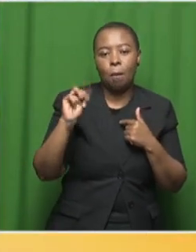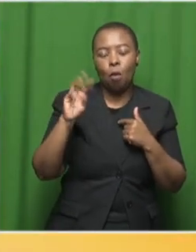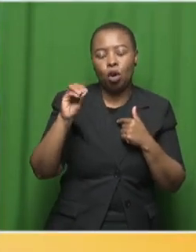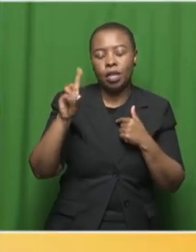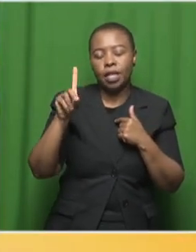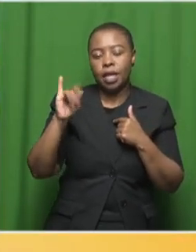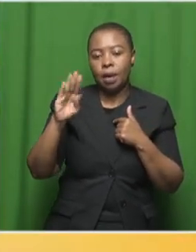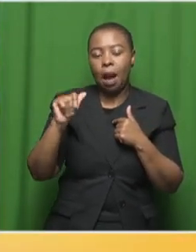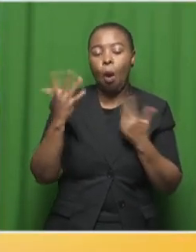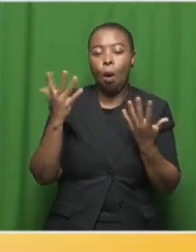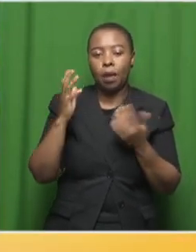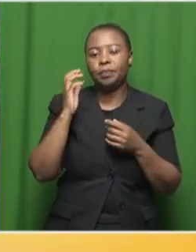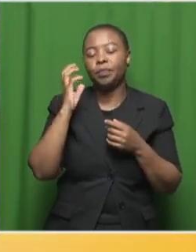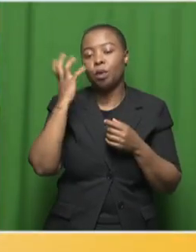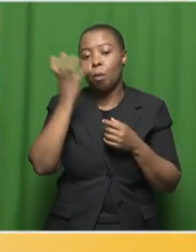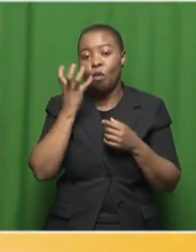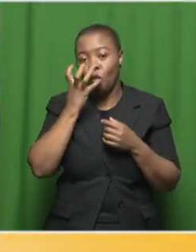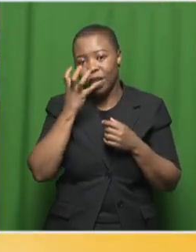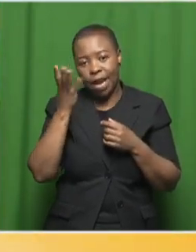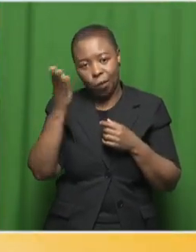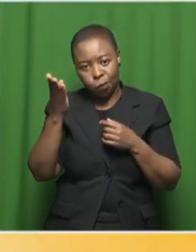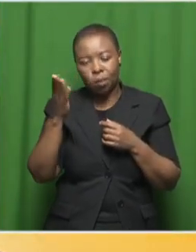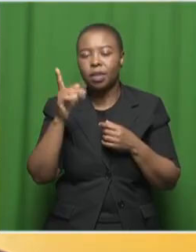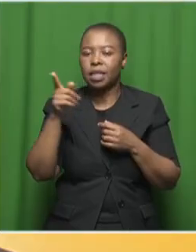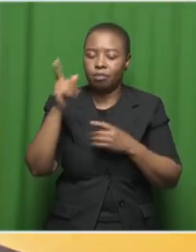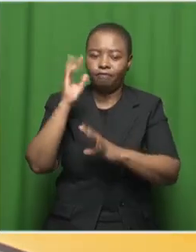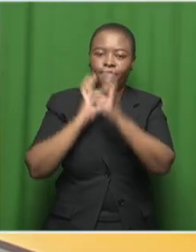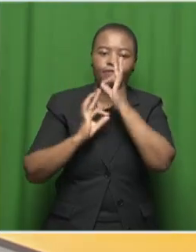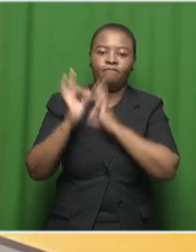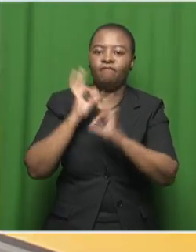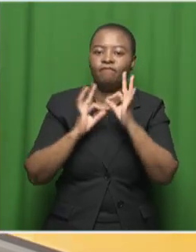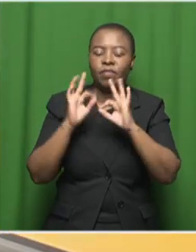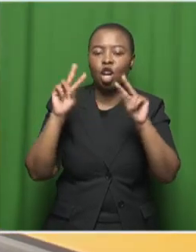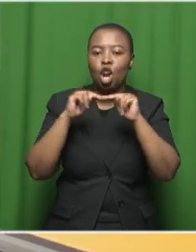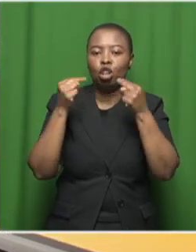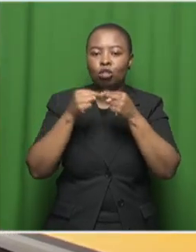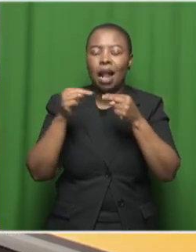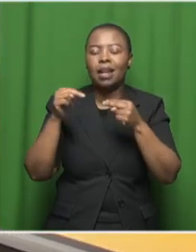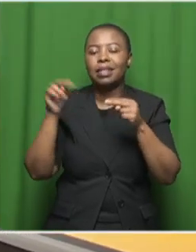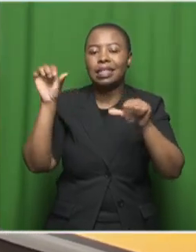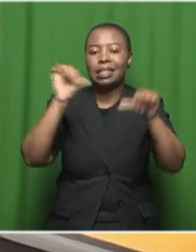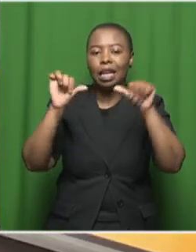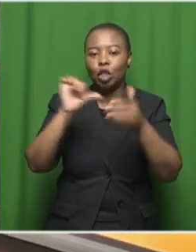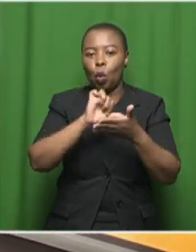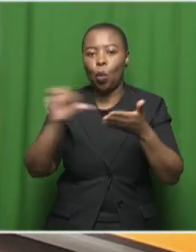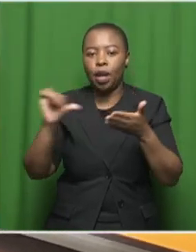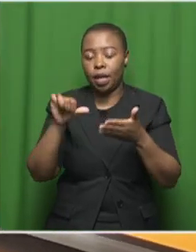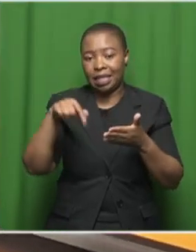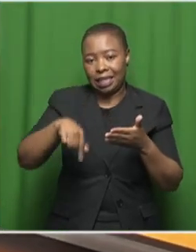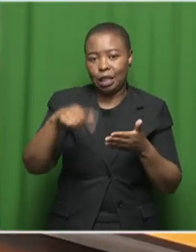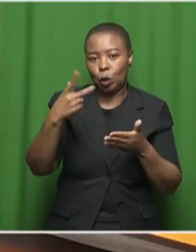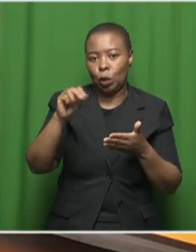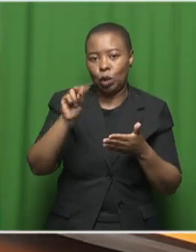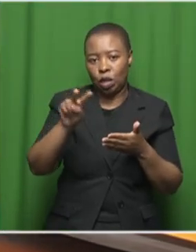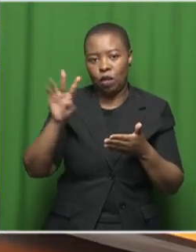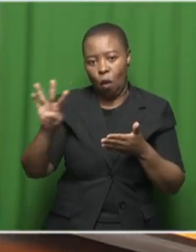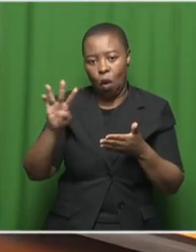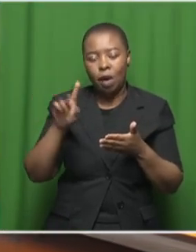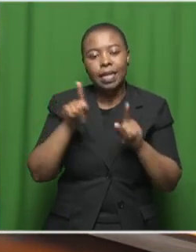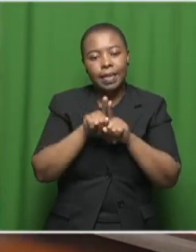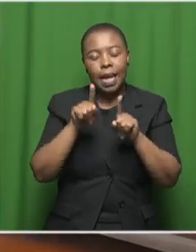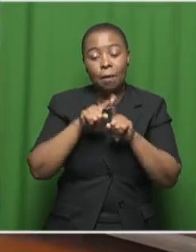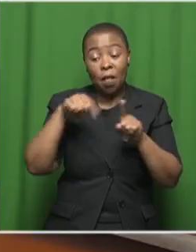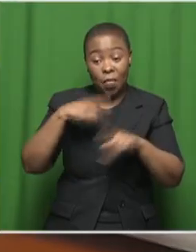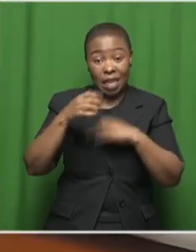bloomfontein just taking us through or rather giving us a prelude uh to the national science week of uh 2024 and as i've mentioned earlier on the